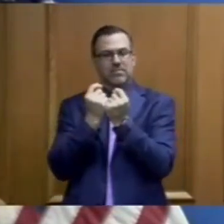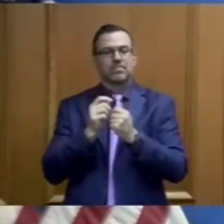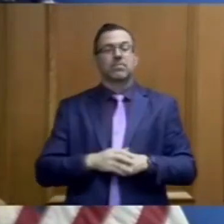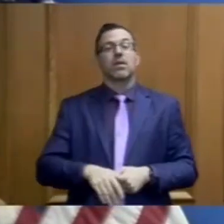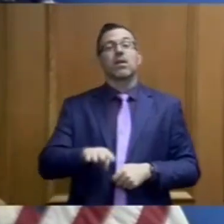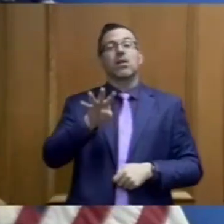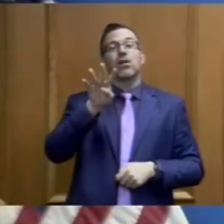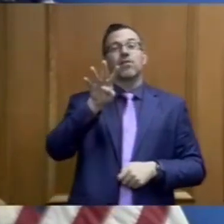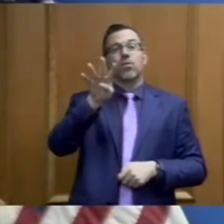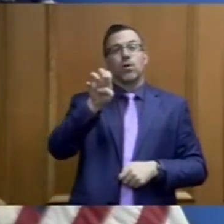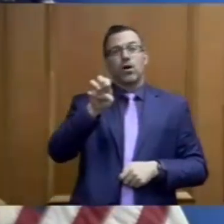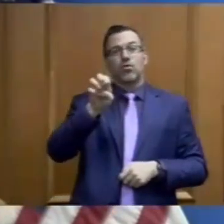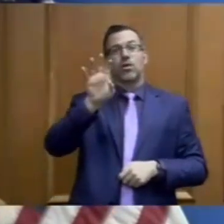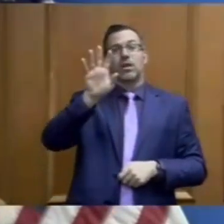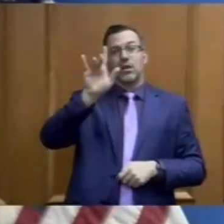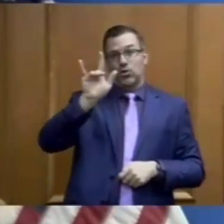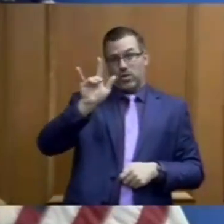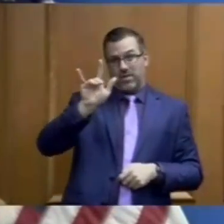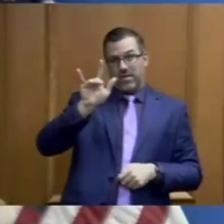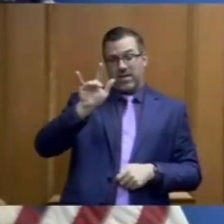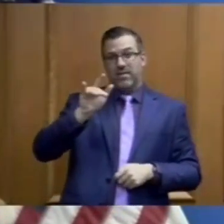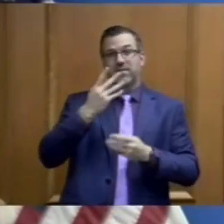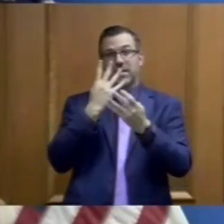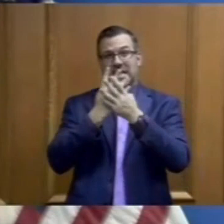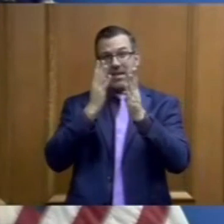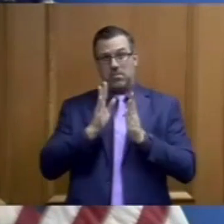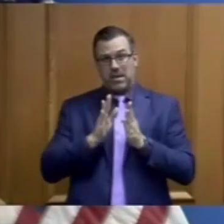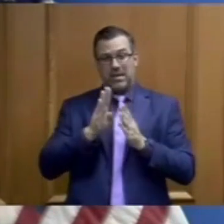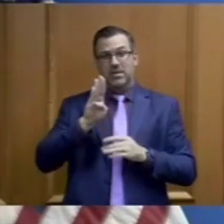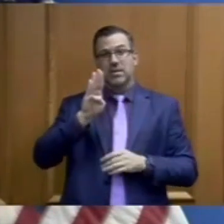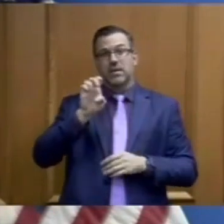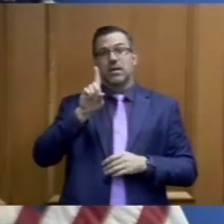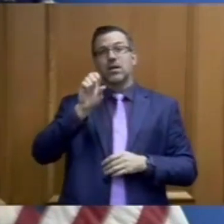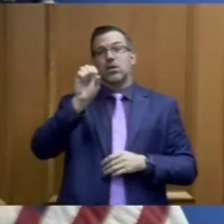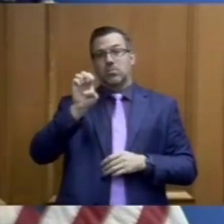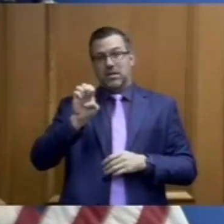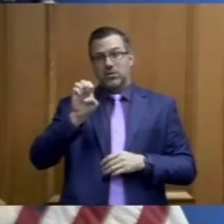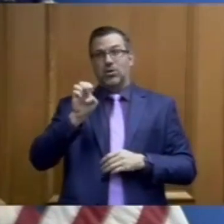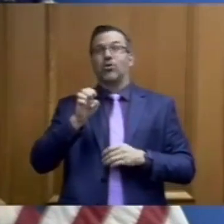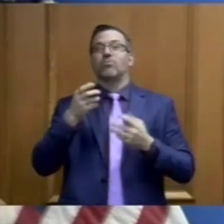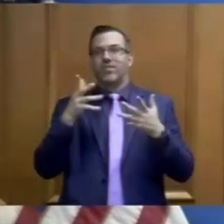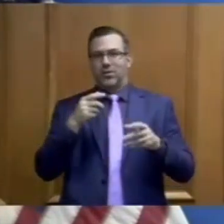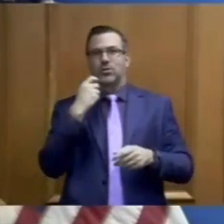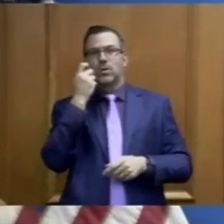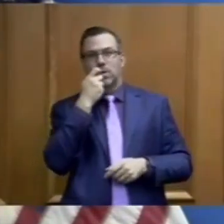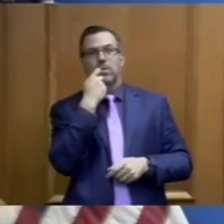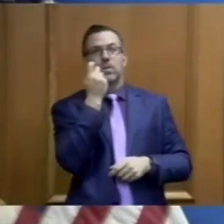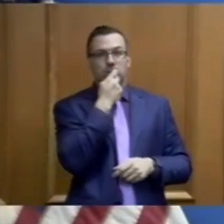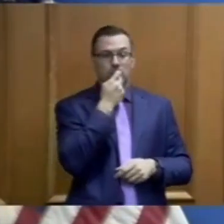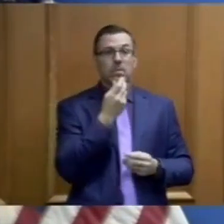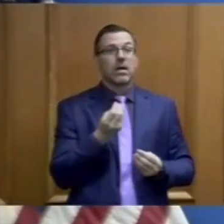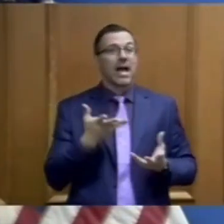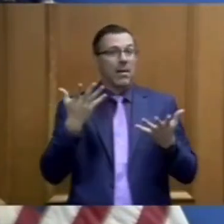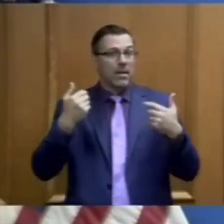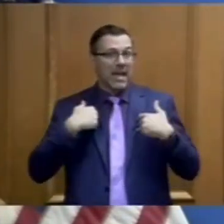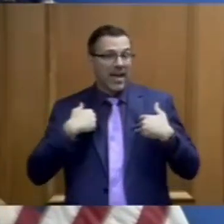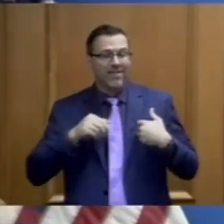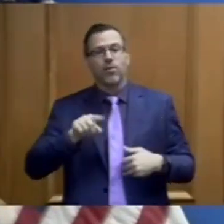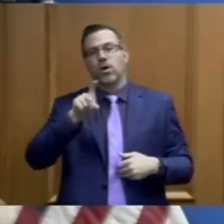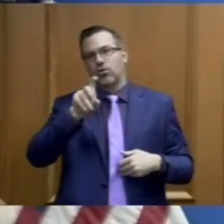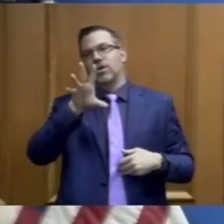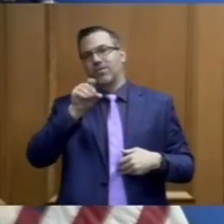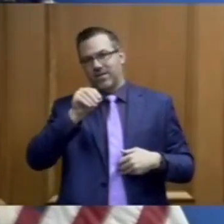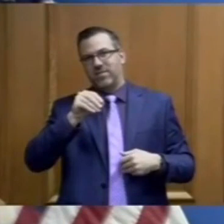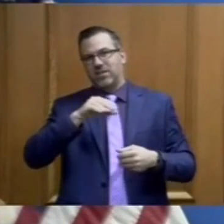425 inmates at the Bledsoe Correctional Complex were tested. Of those 150 tested positive